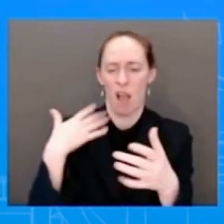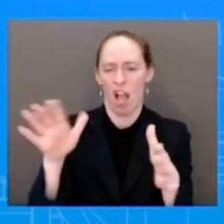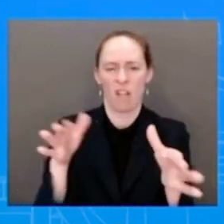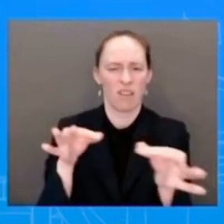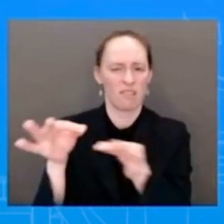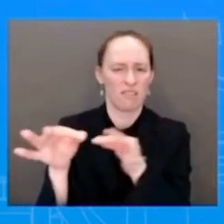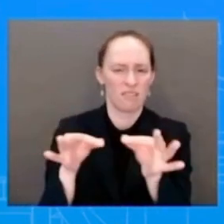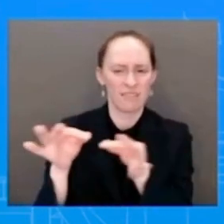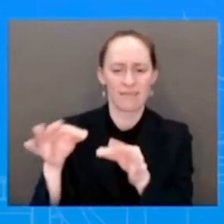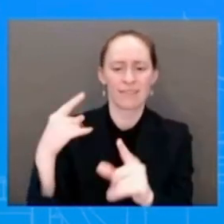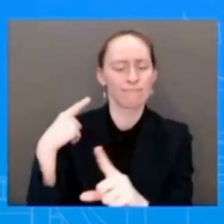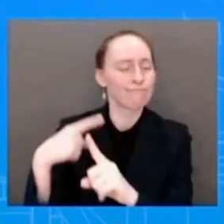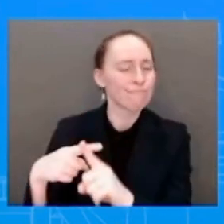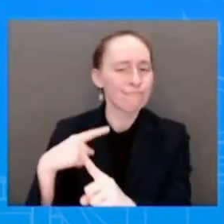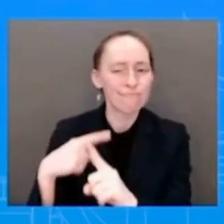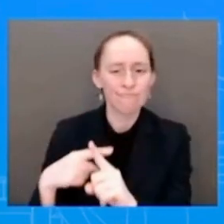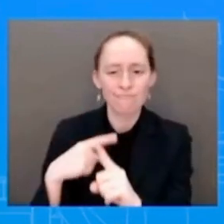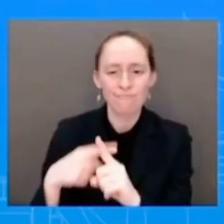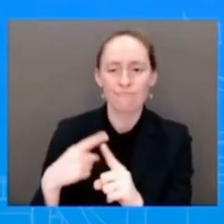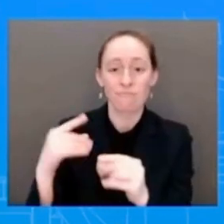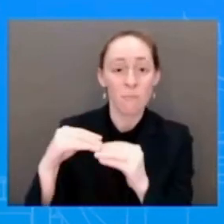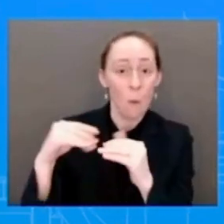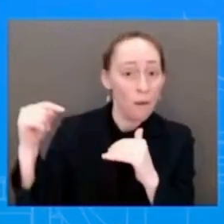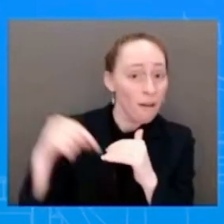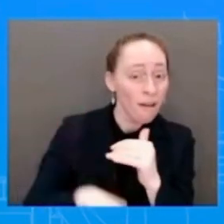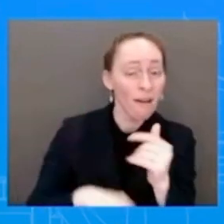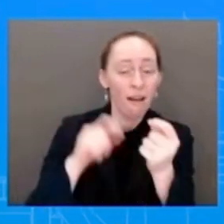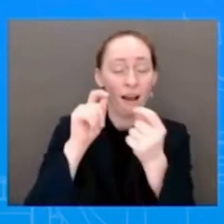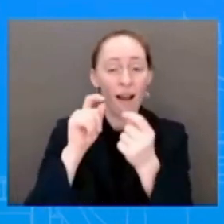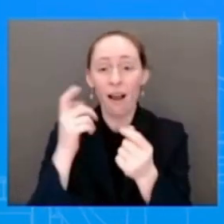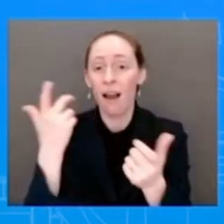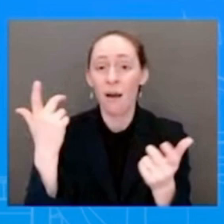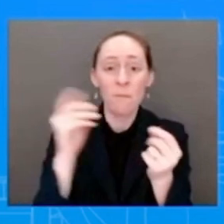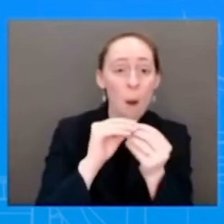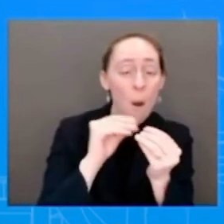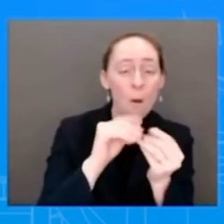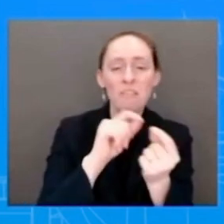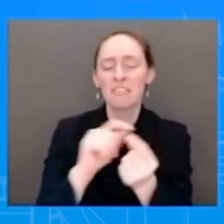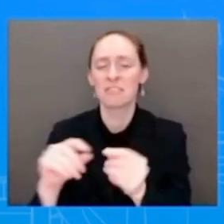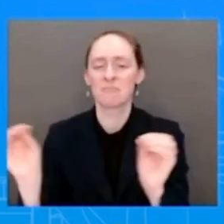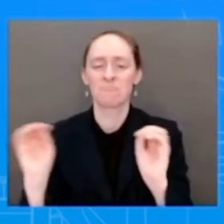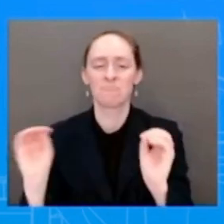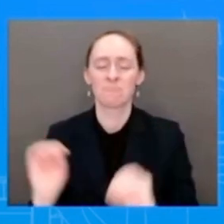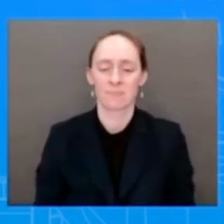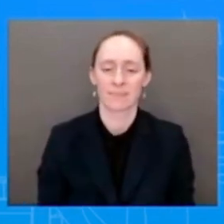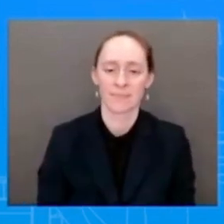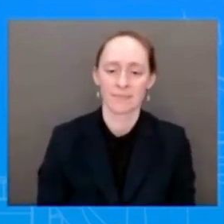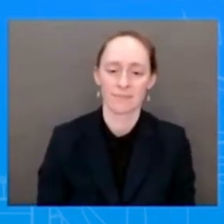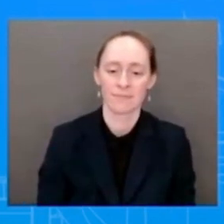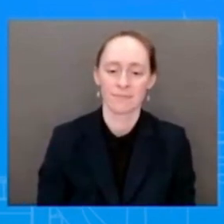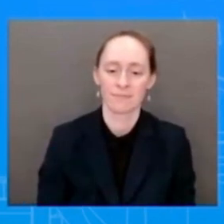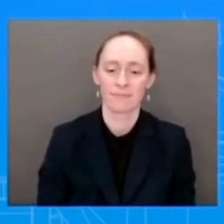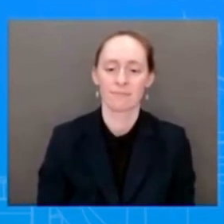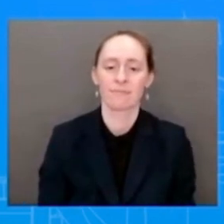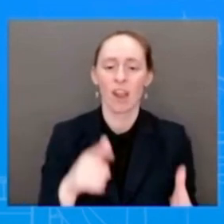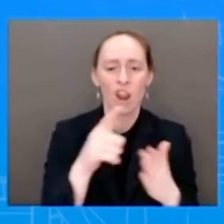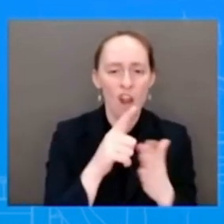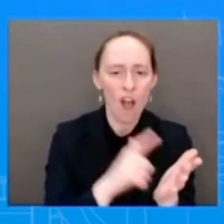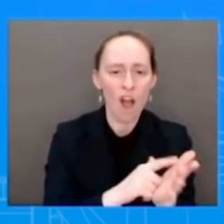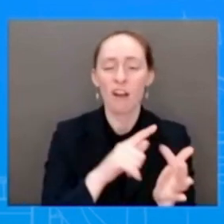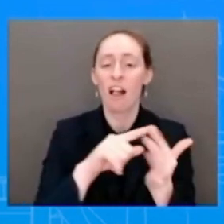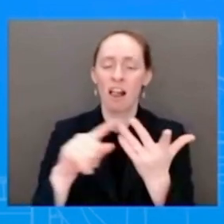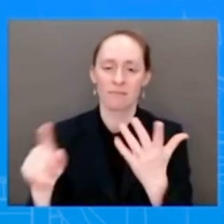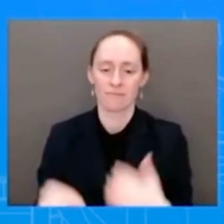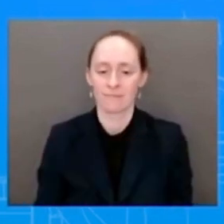just not going to go into details about any specific pieces of legislation that he'll discuss or issues that he'll discuss. And on Ukraine, officials